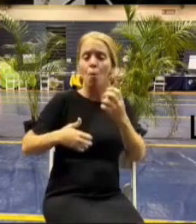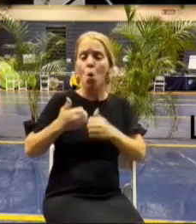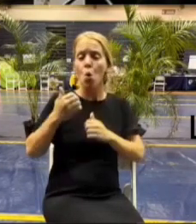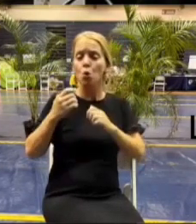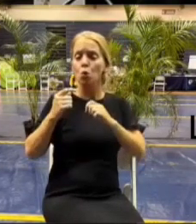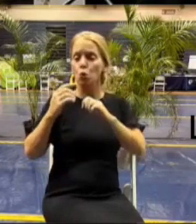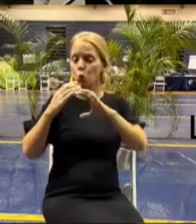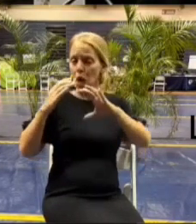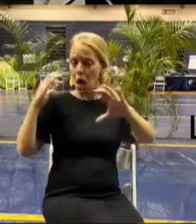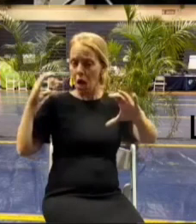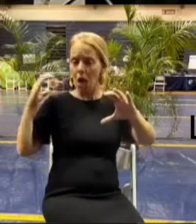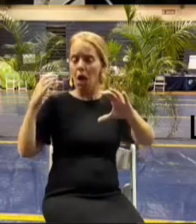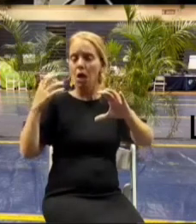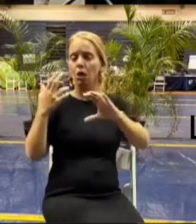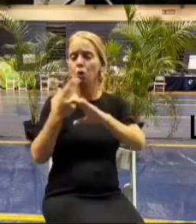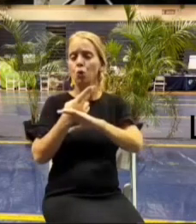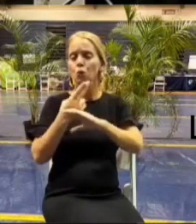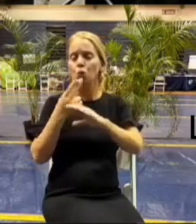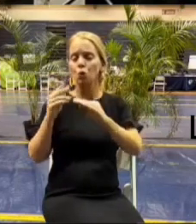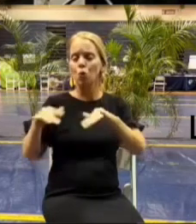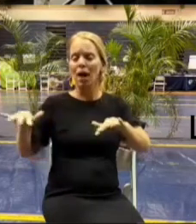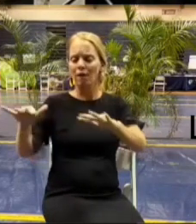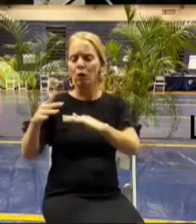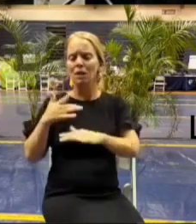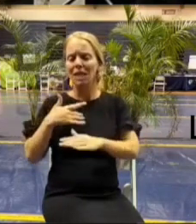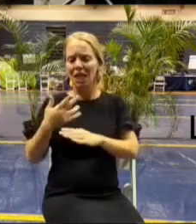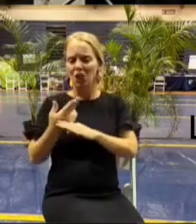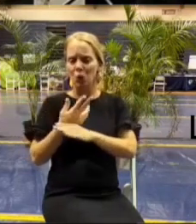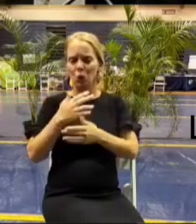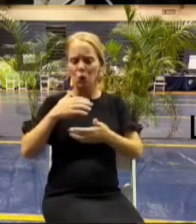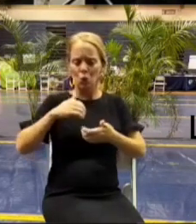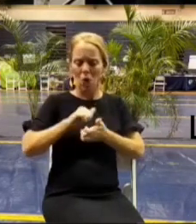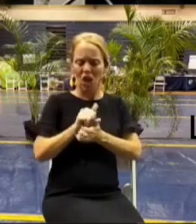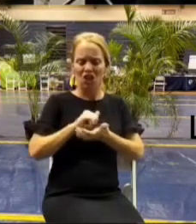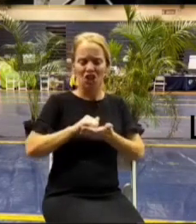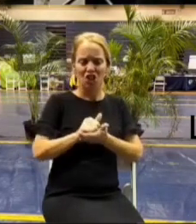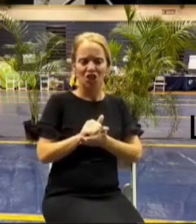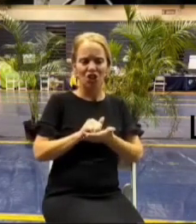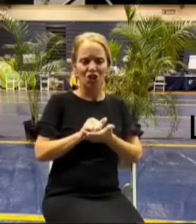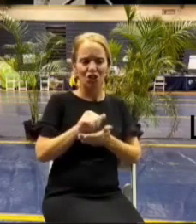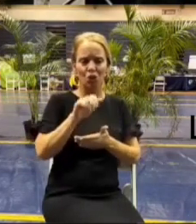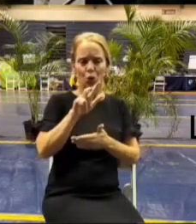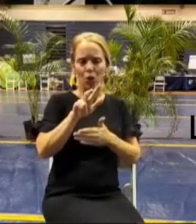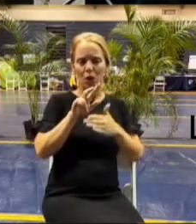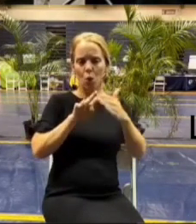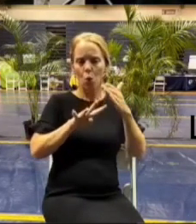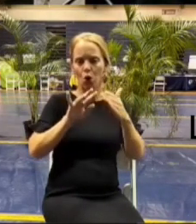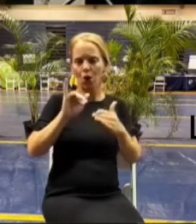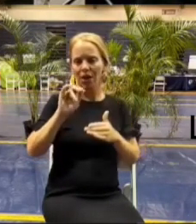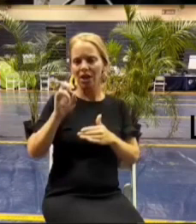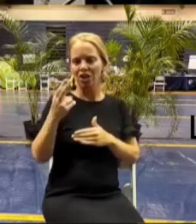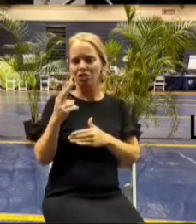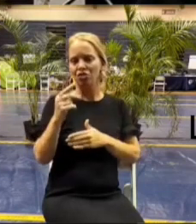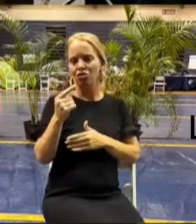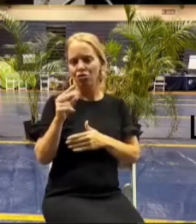most of the lots i've seen it's just sort of the number it's like the crushed uh you know three quarter inch uh gravel